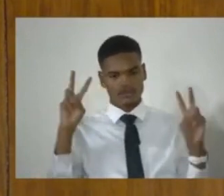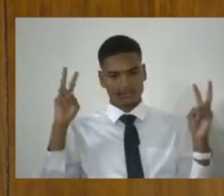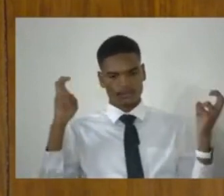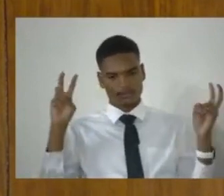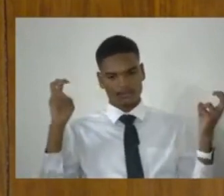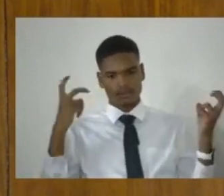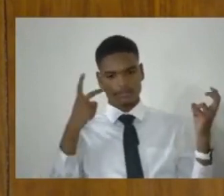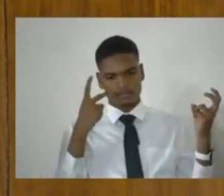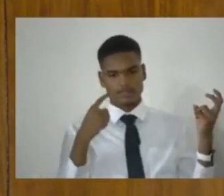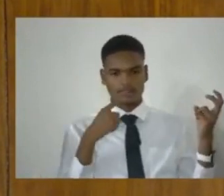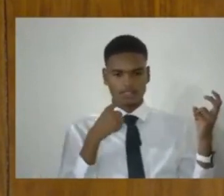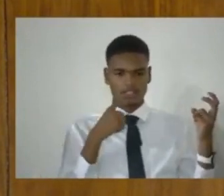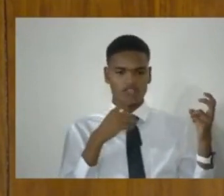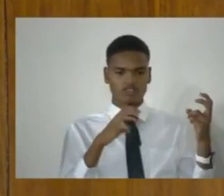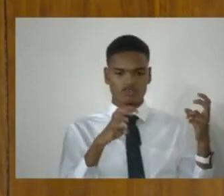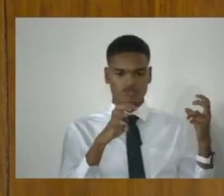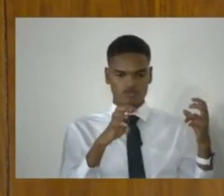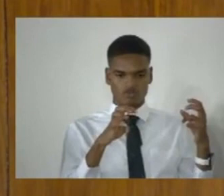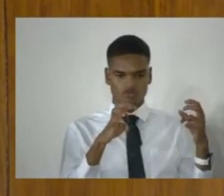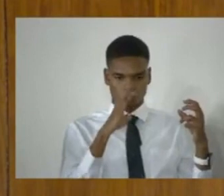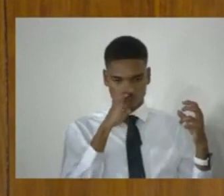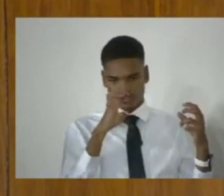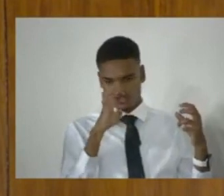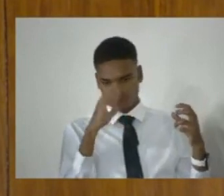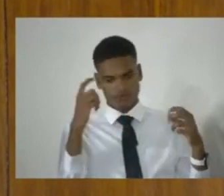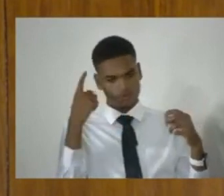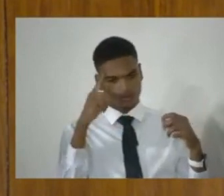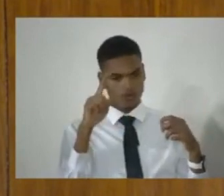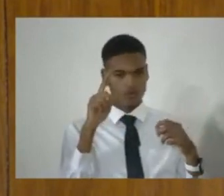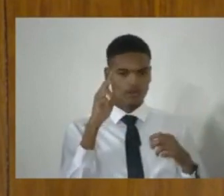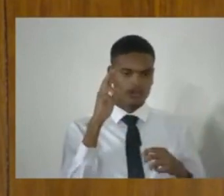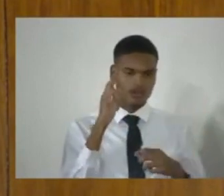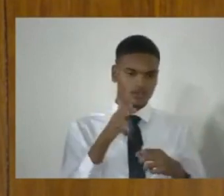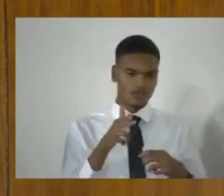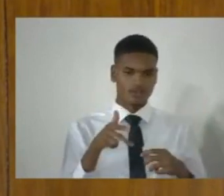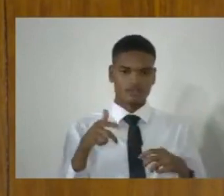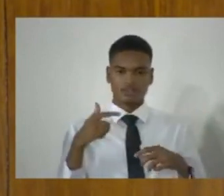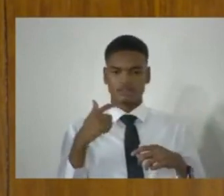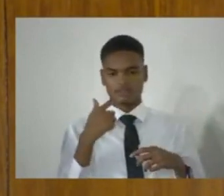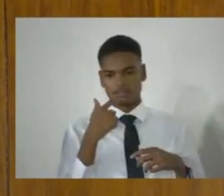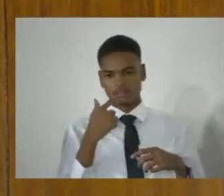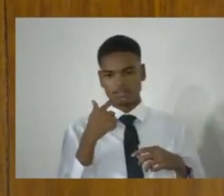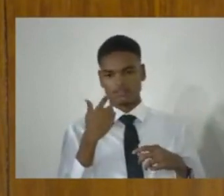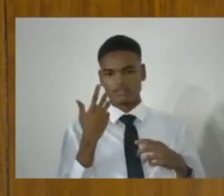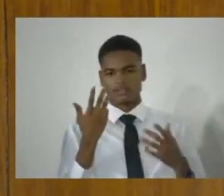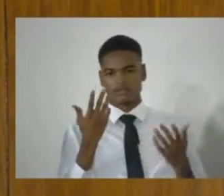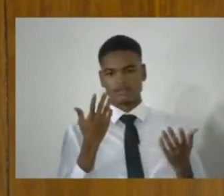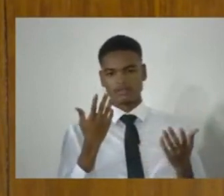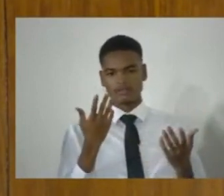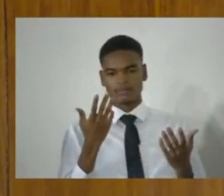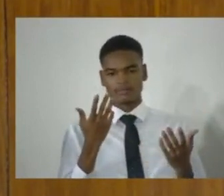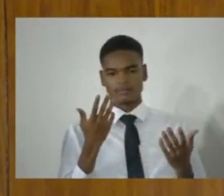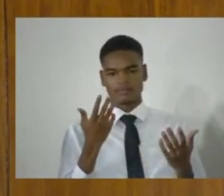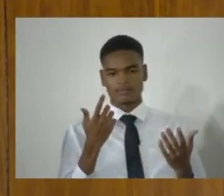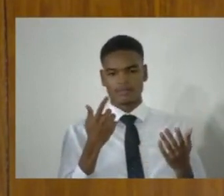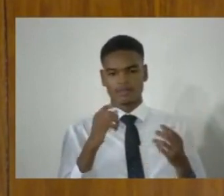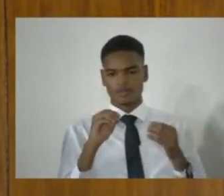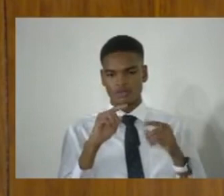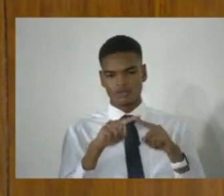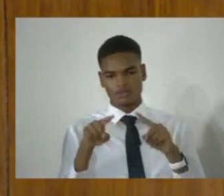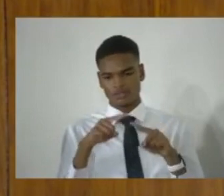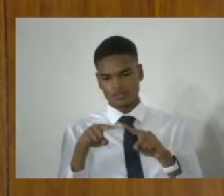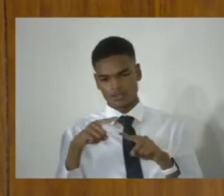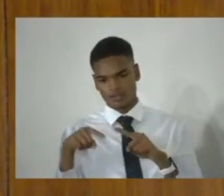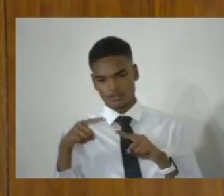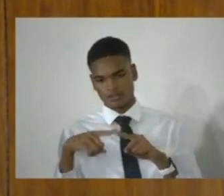respect of firearms and ammunition, isn't, on the face of it, a language around regulation. It does a number of things